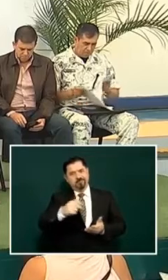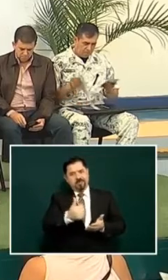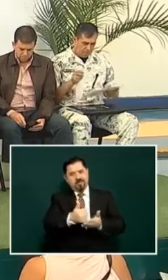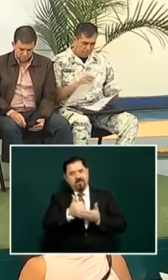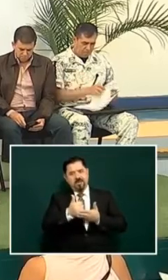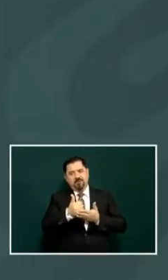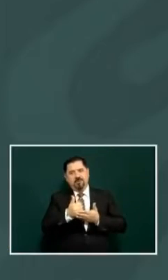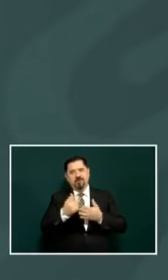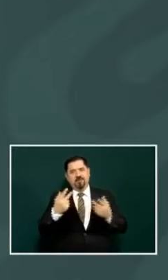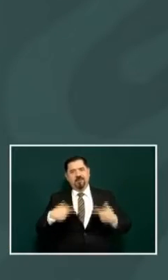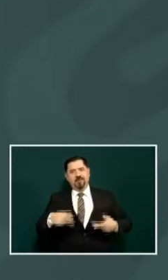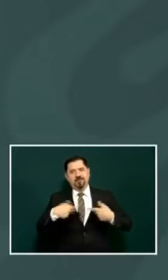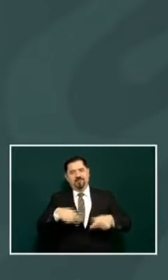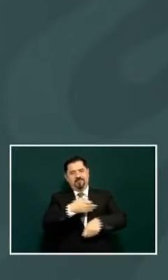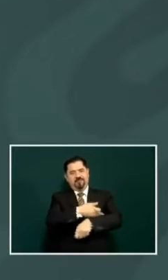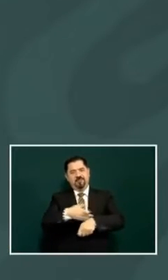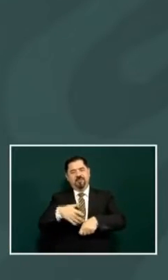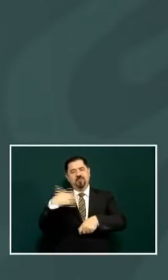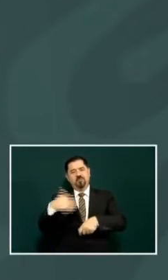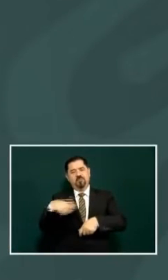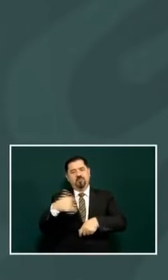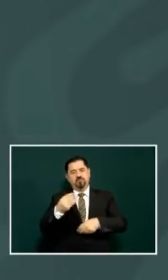many people